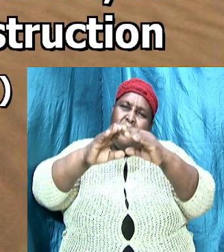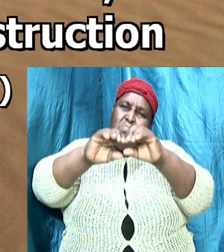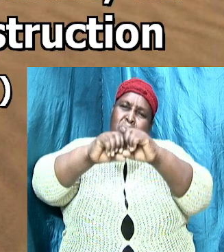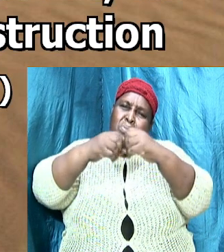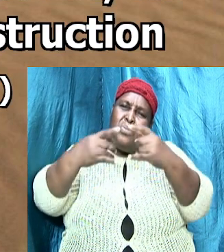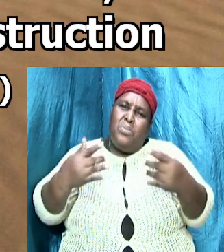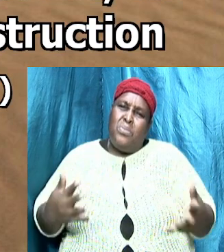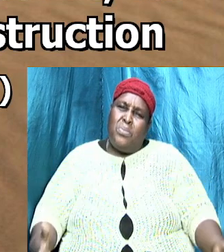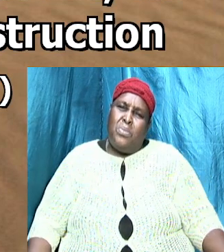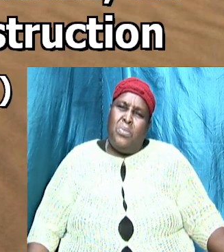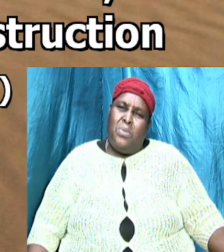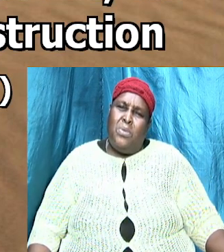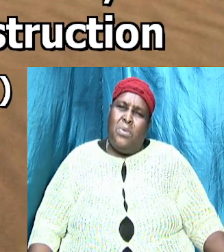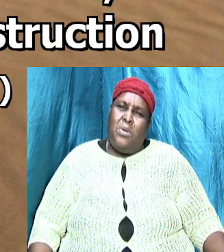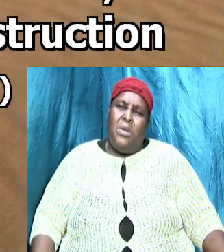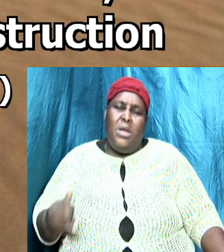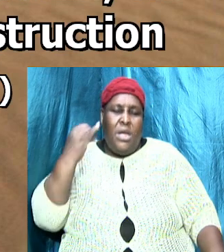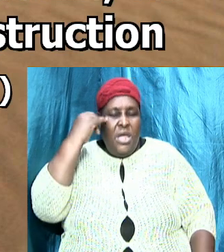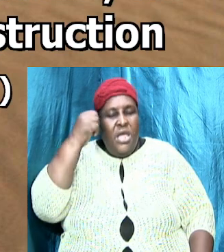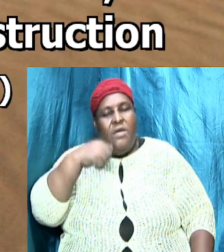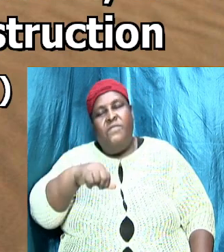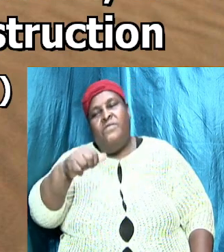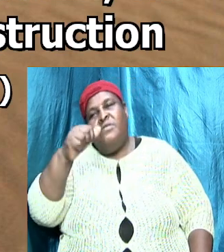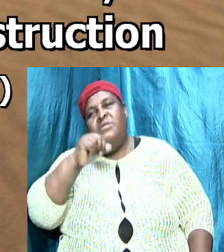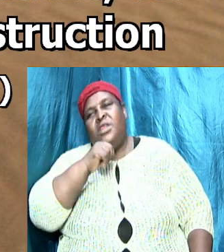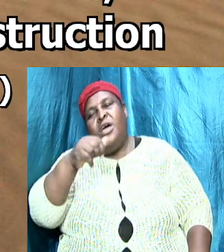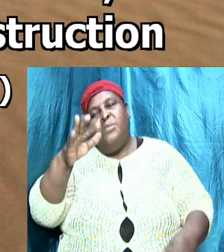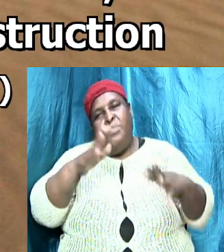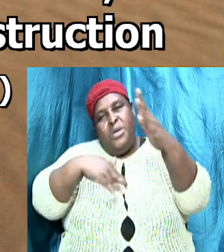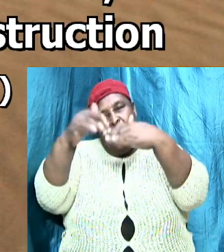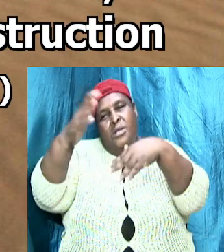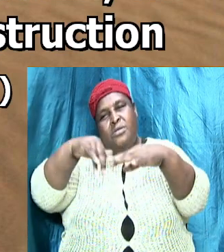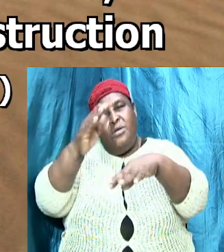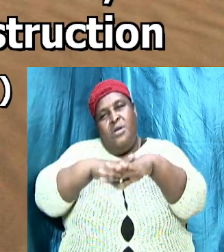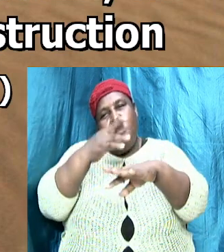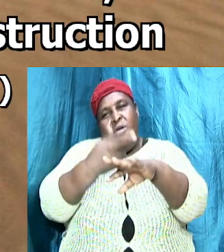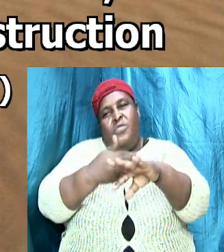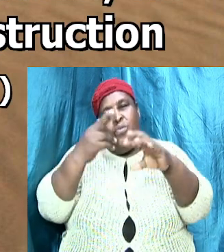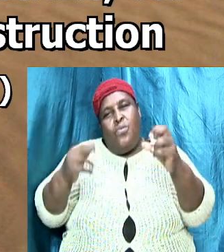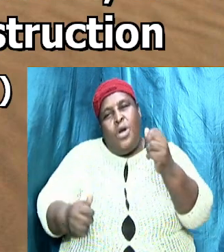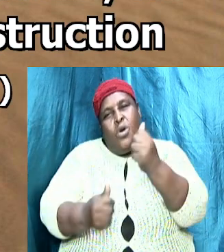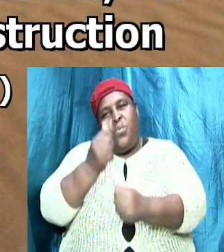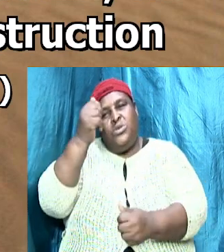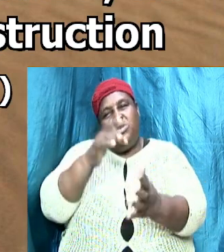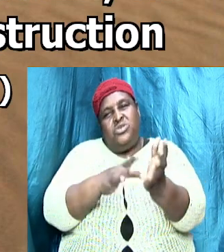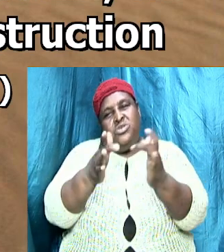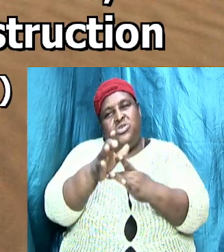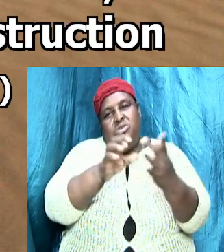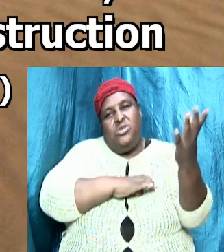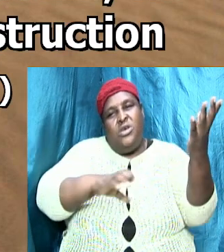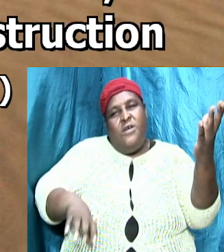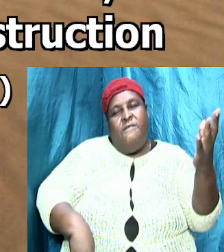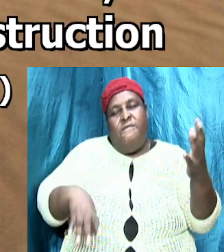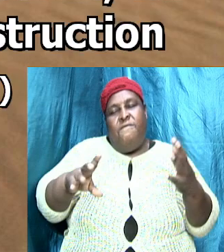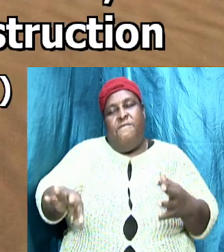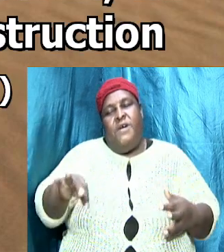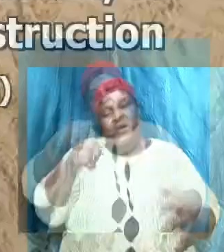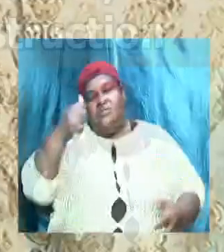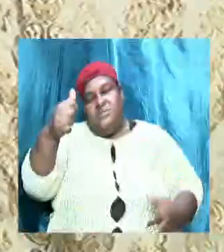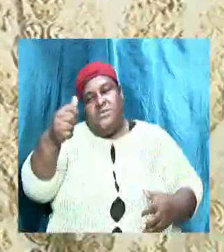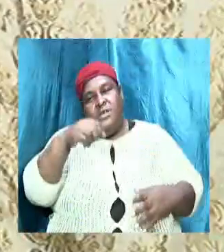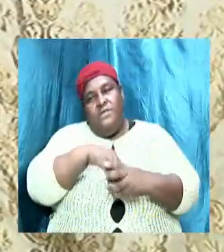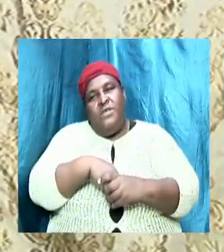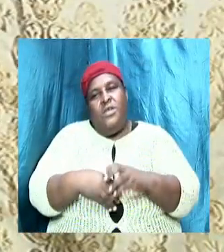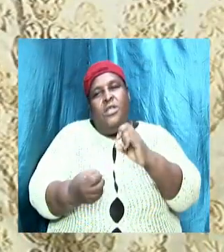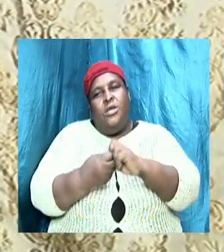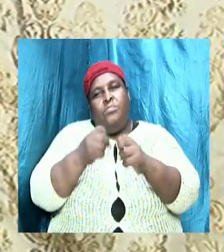upon the rock and the rock is Jesus Christ you are going to find yourself in problem because you are not in the